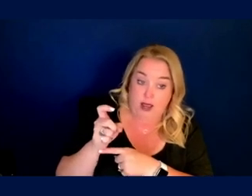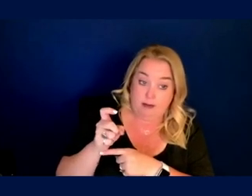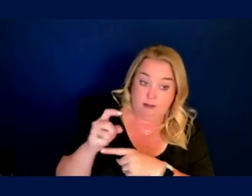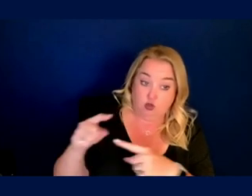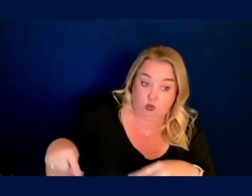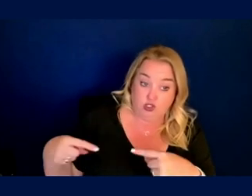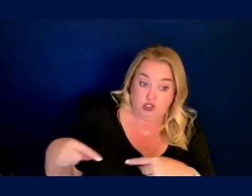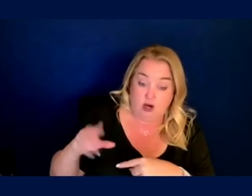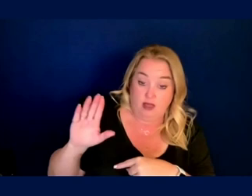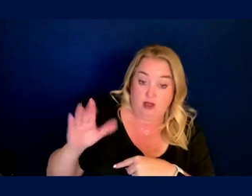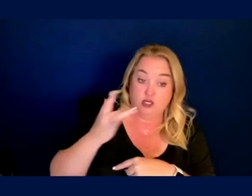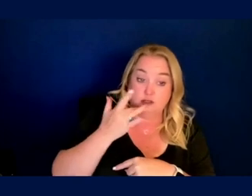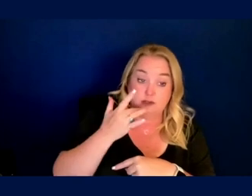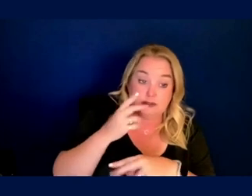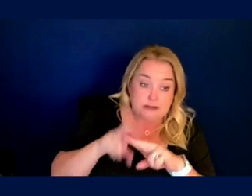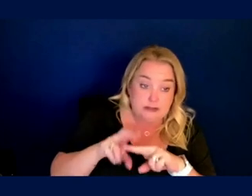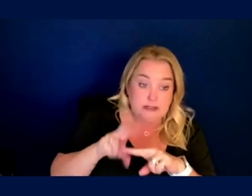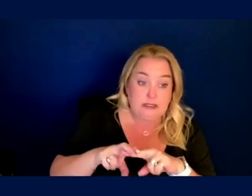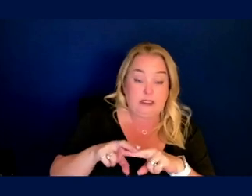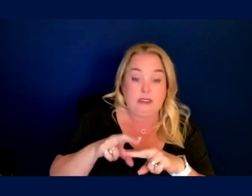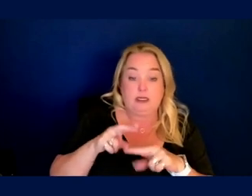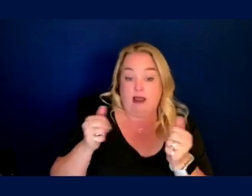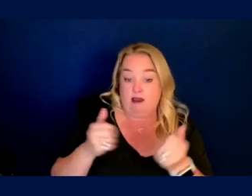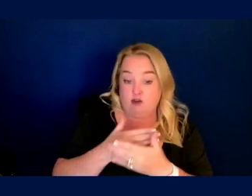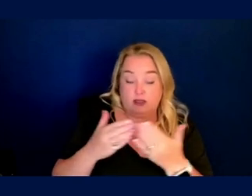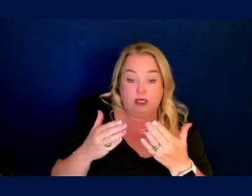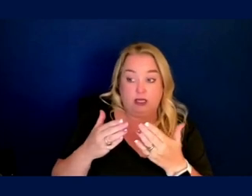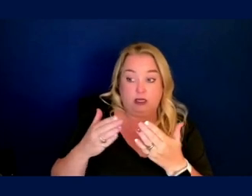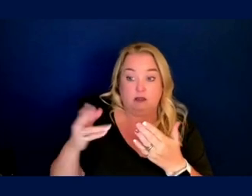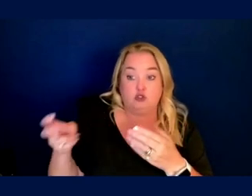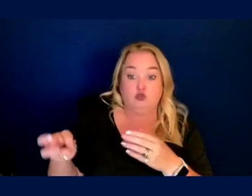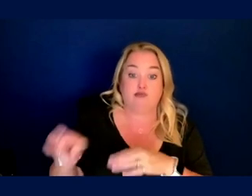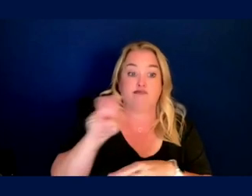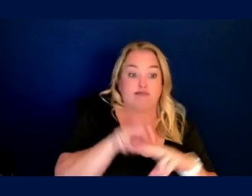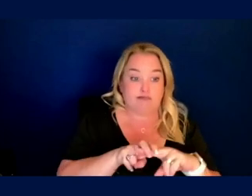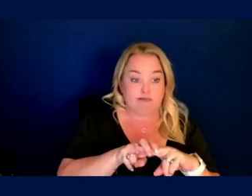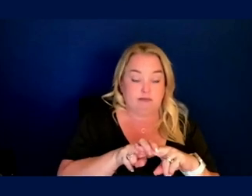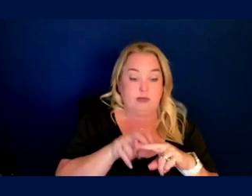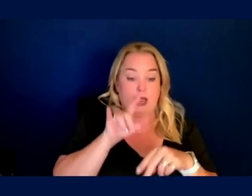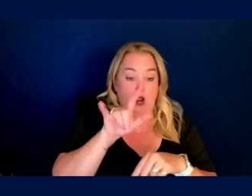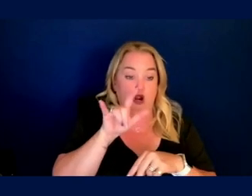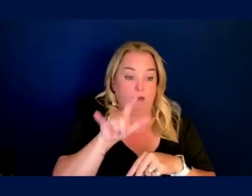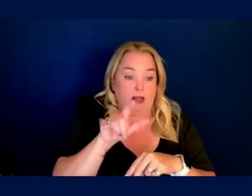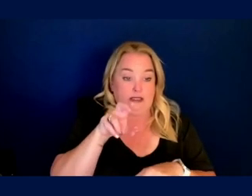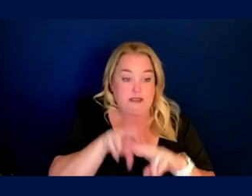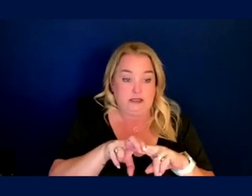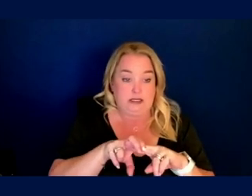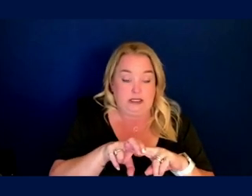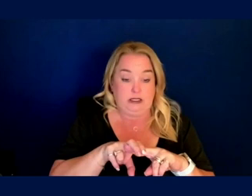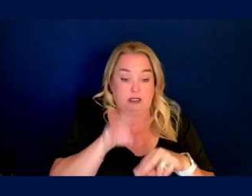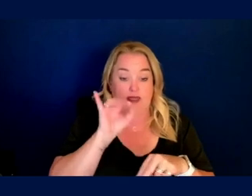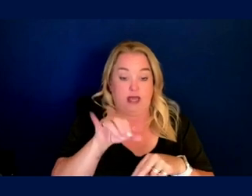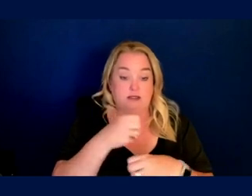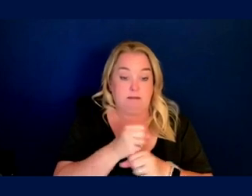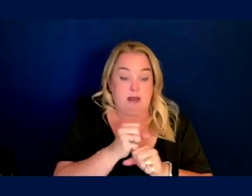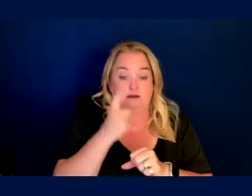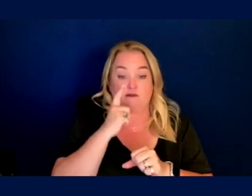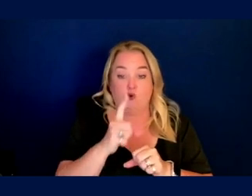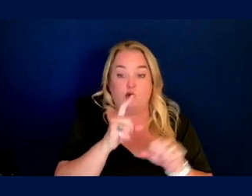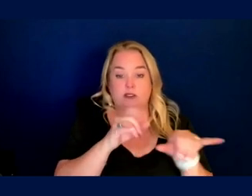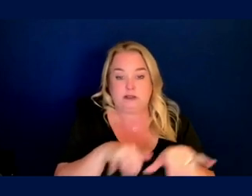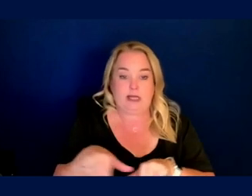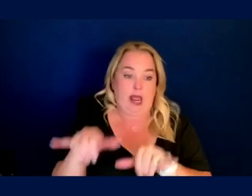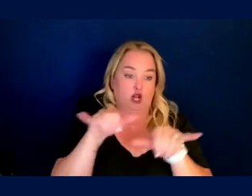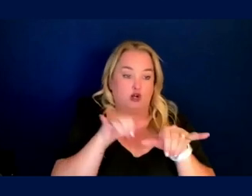seating, their prescribed alignment system in favor of an airplane seat, which is designed for some sort of standard